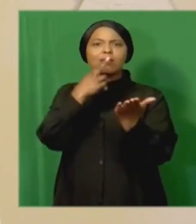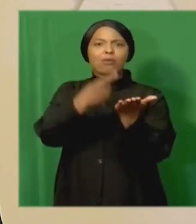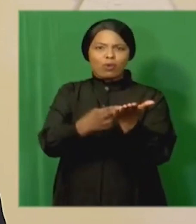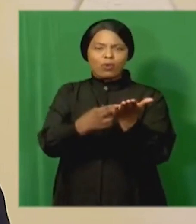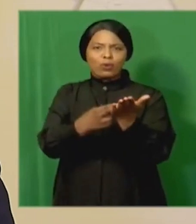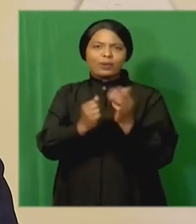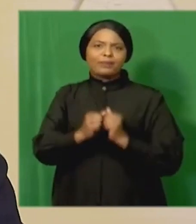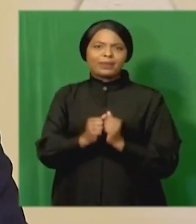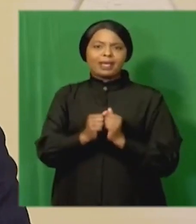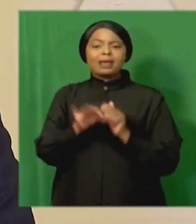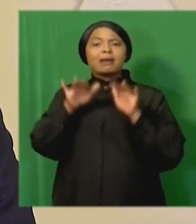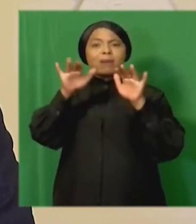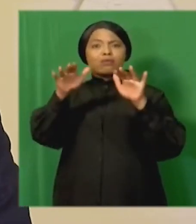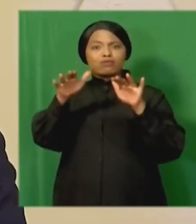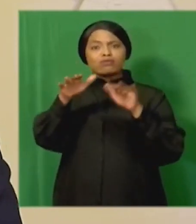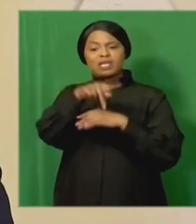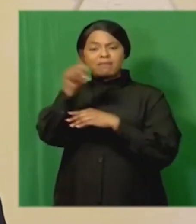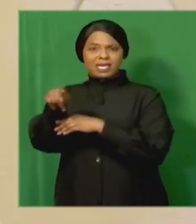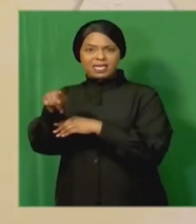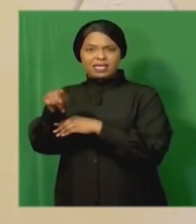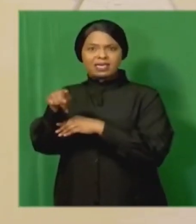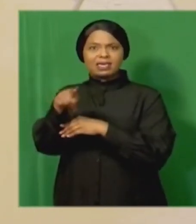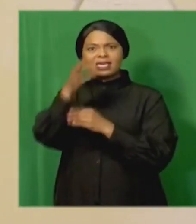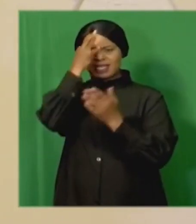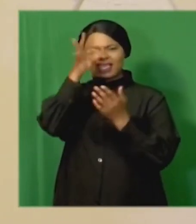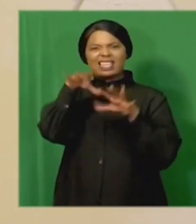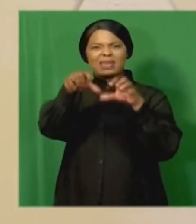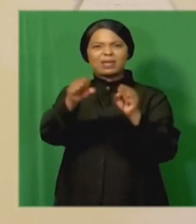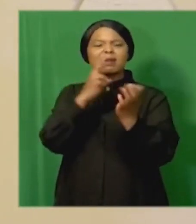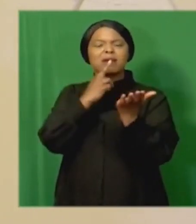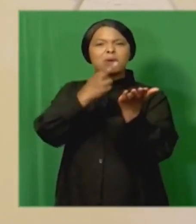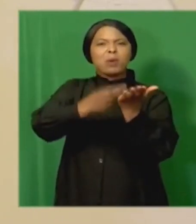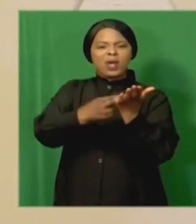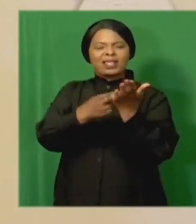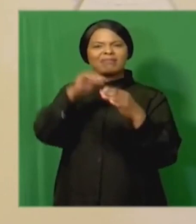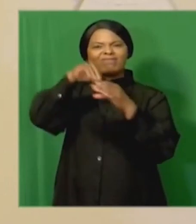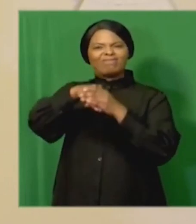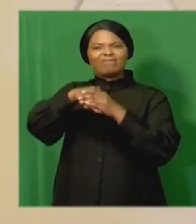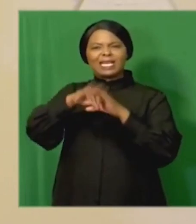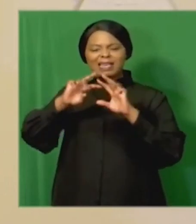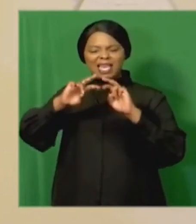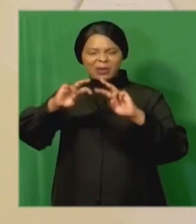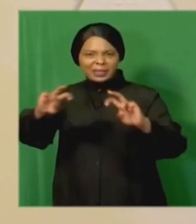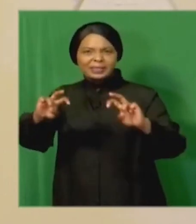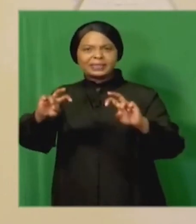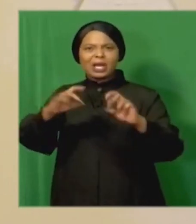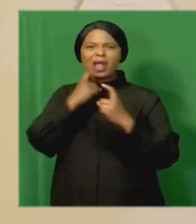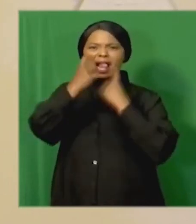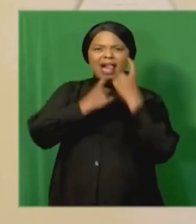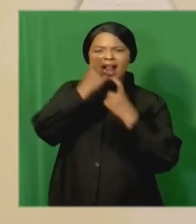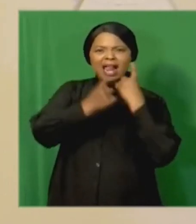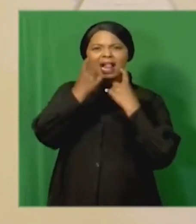The Public Protector State of Capture report related to an investigation into complaints